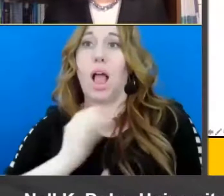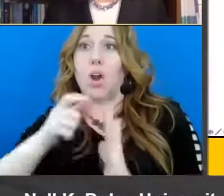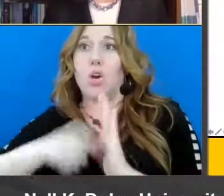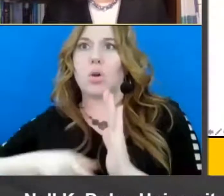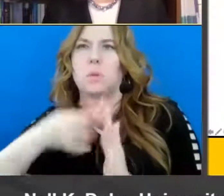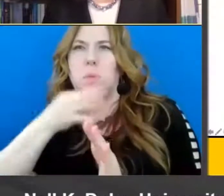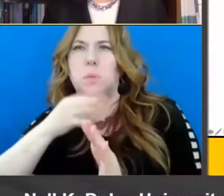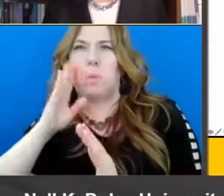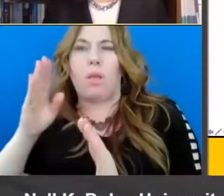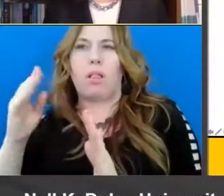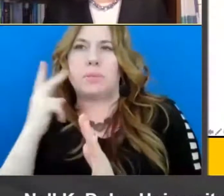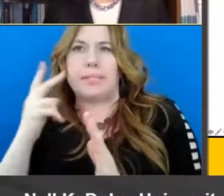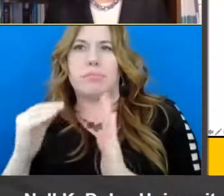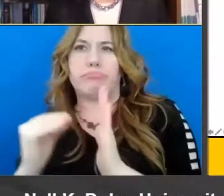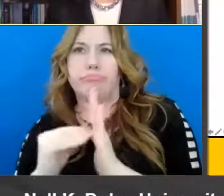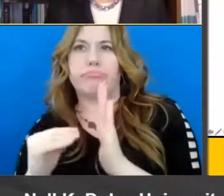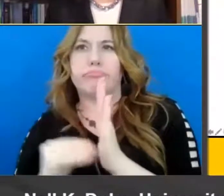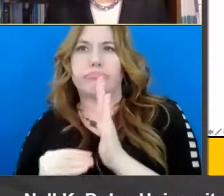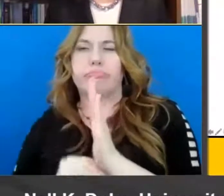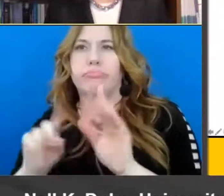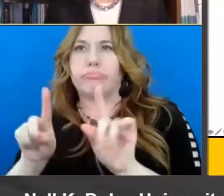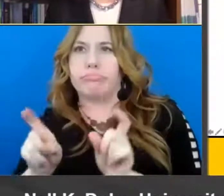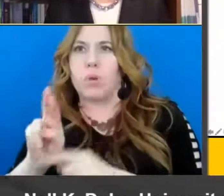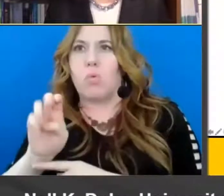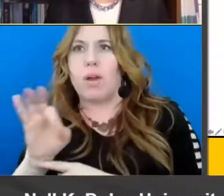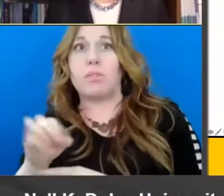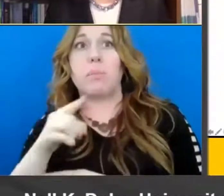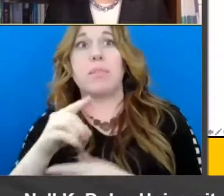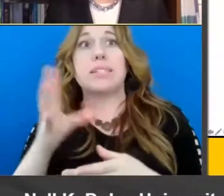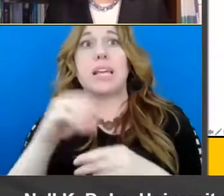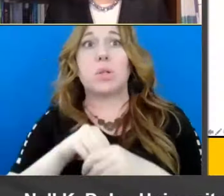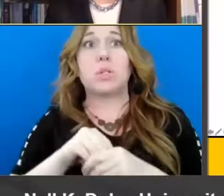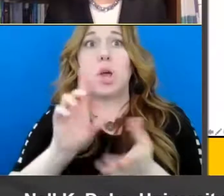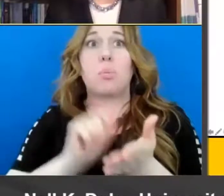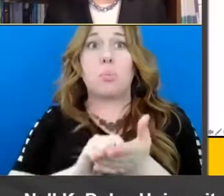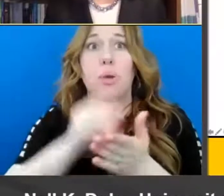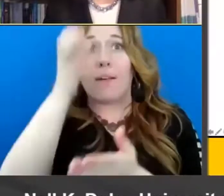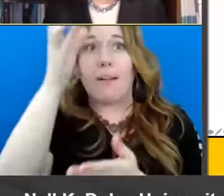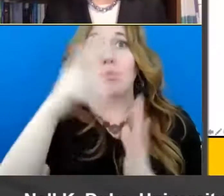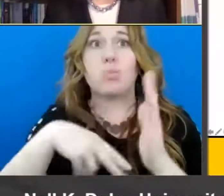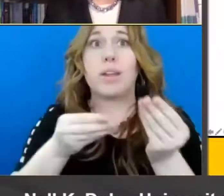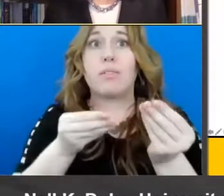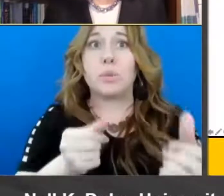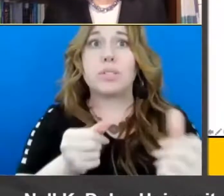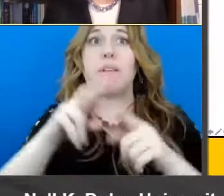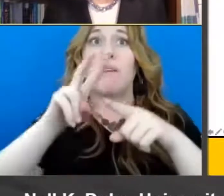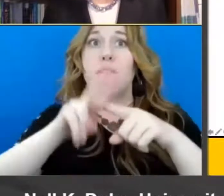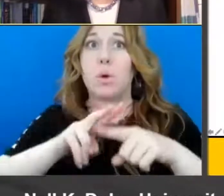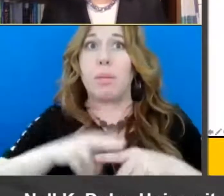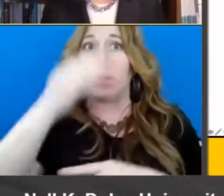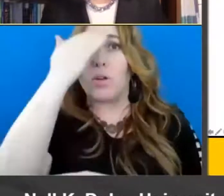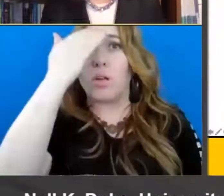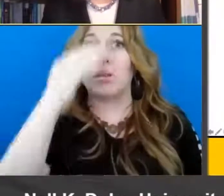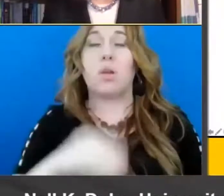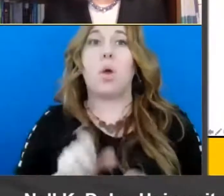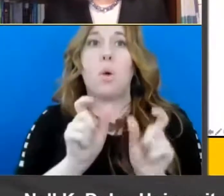um notice here uh these bridging processes include print concepts reading fluency vocabulary morphological awareness and something